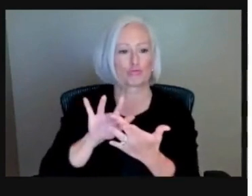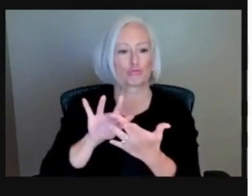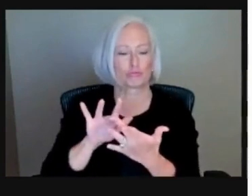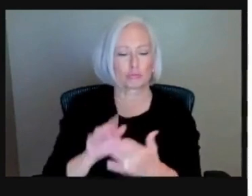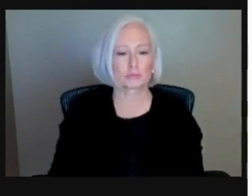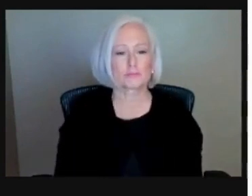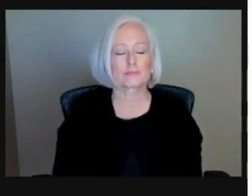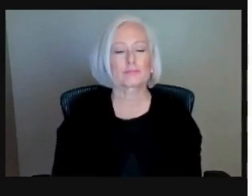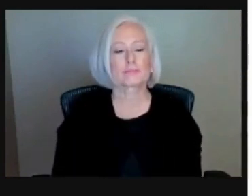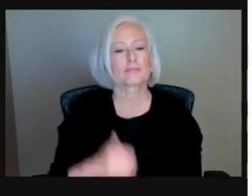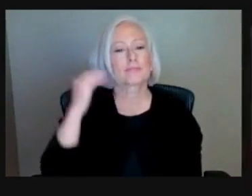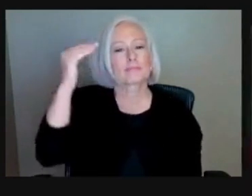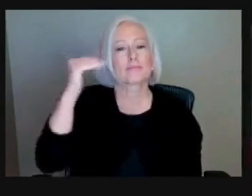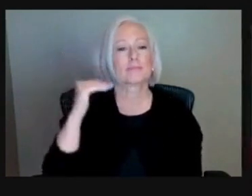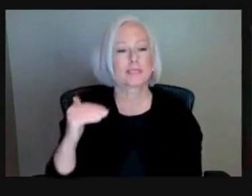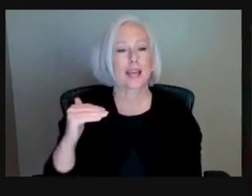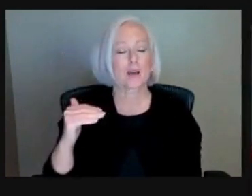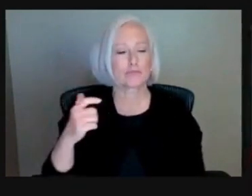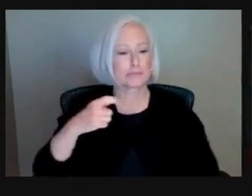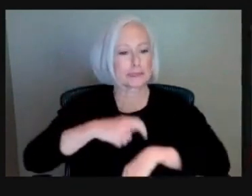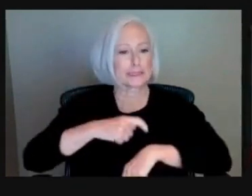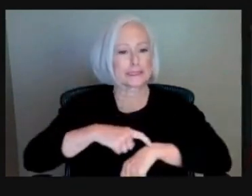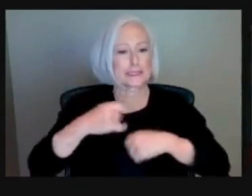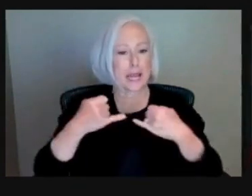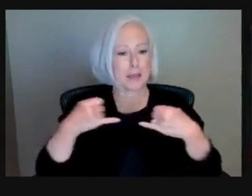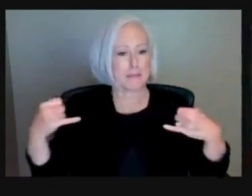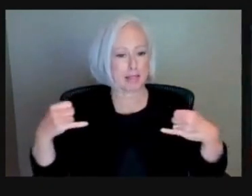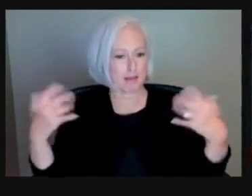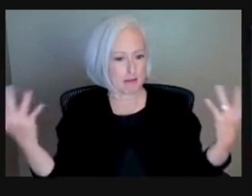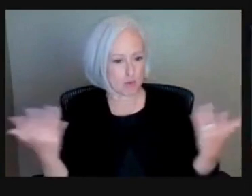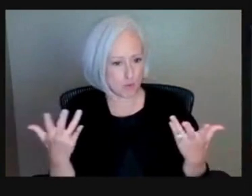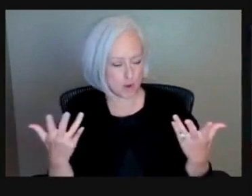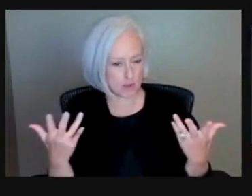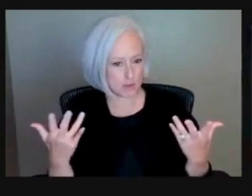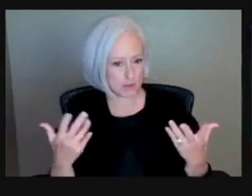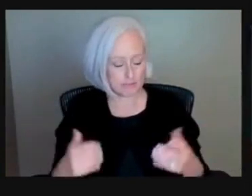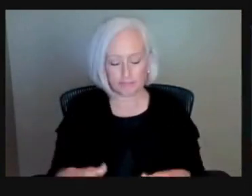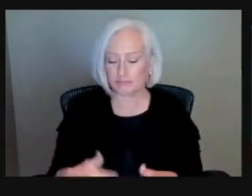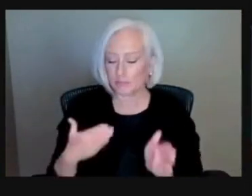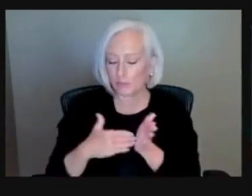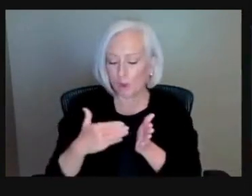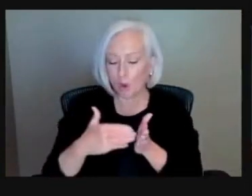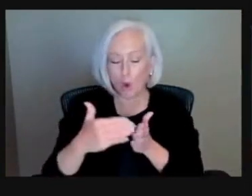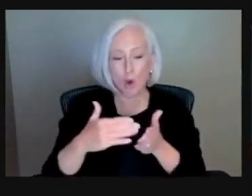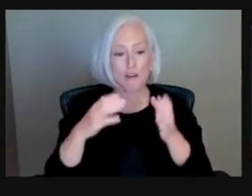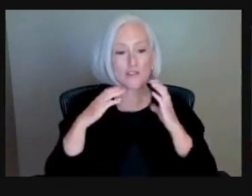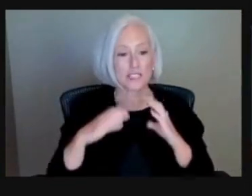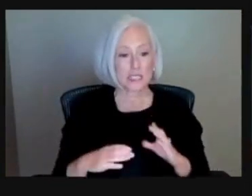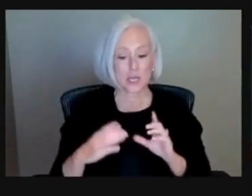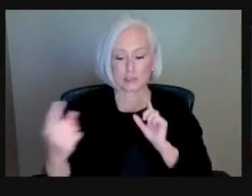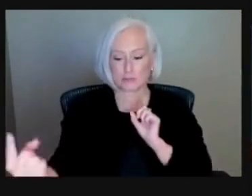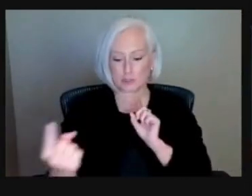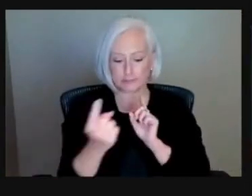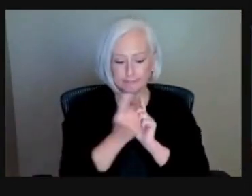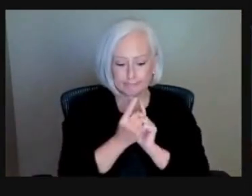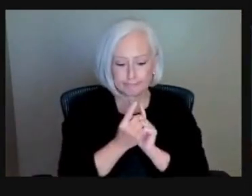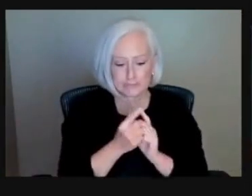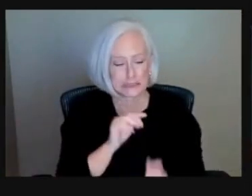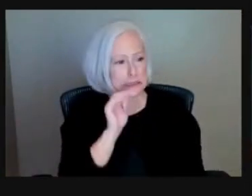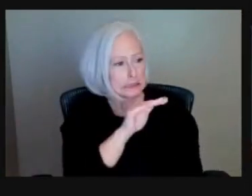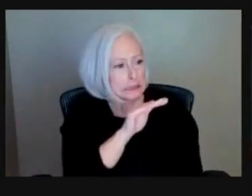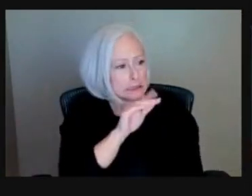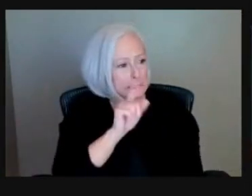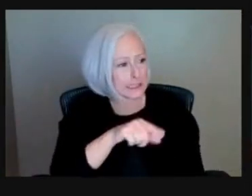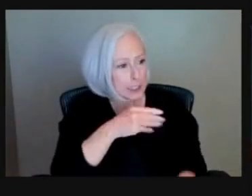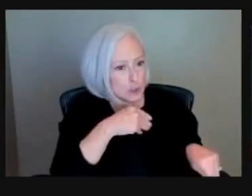Now, let's look at the timeline. A lot of times clients are coming to me and they're like, am I going to have to move out